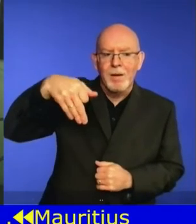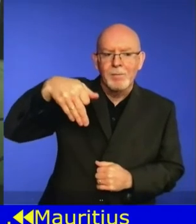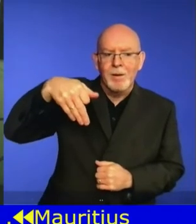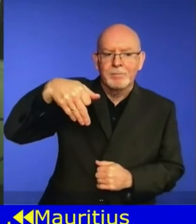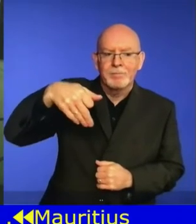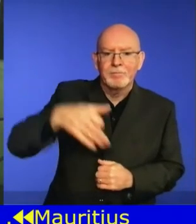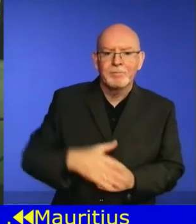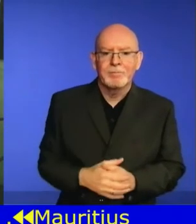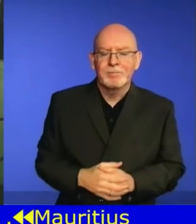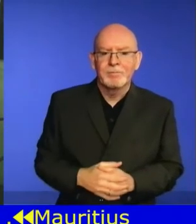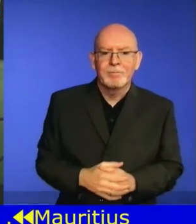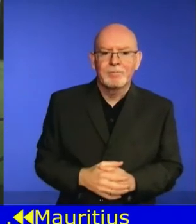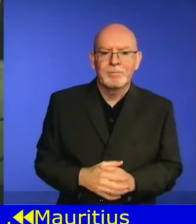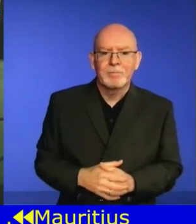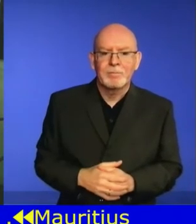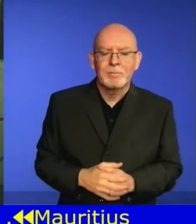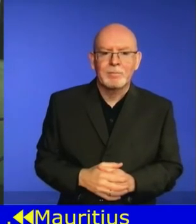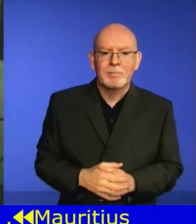Nauru,